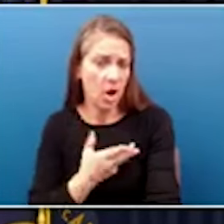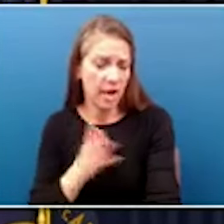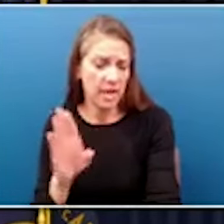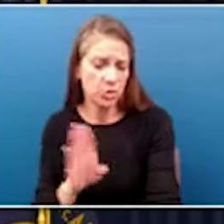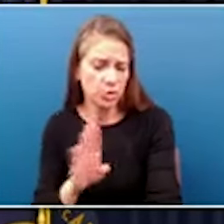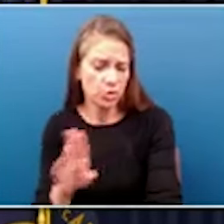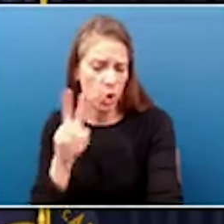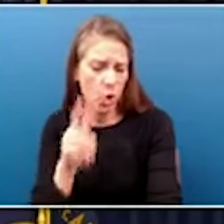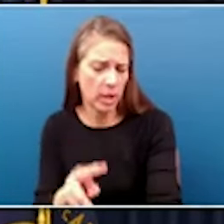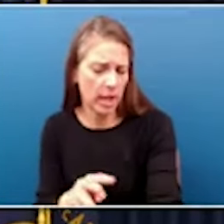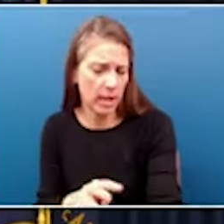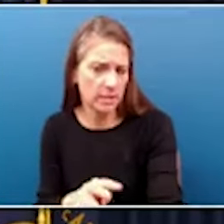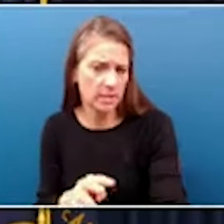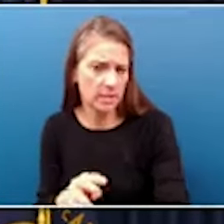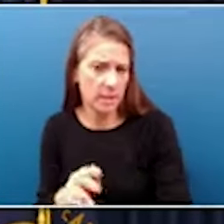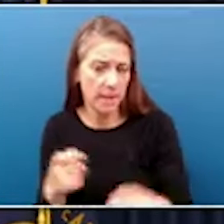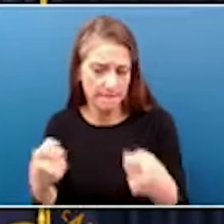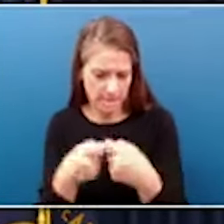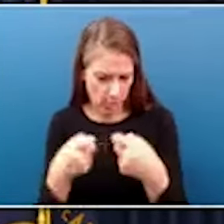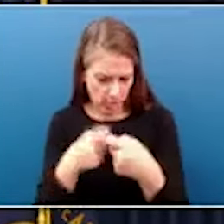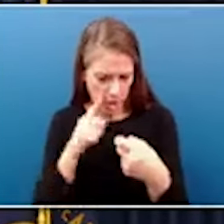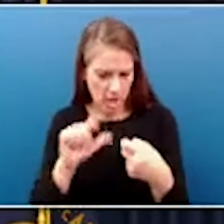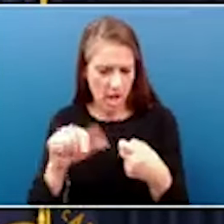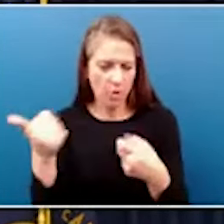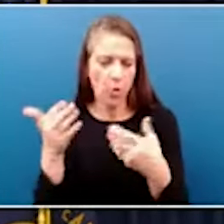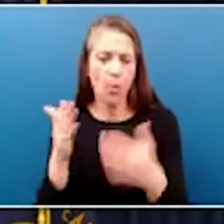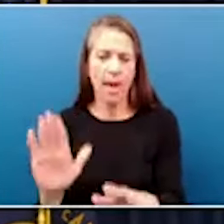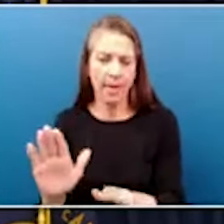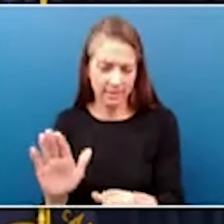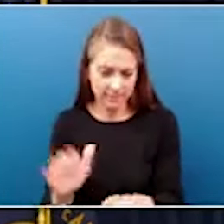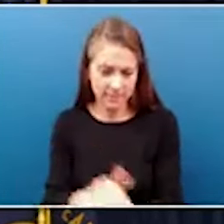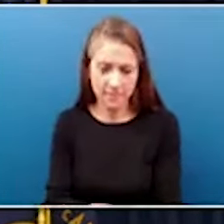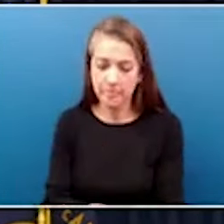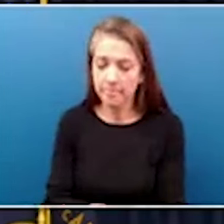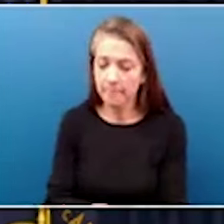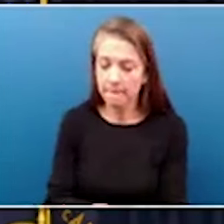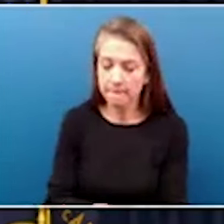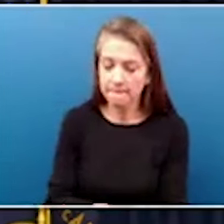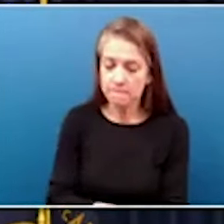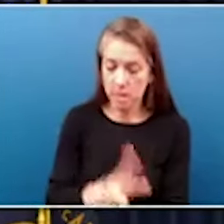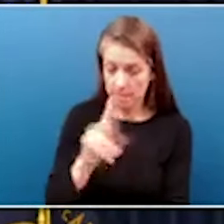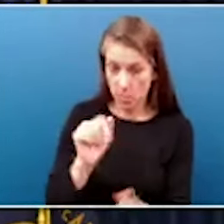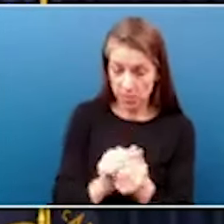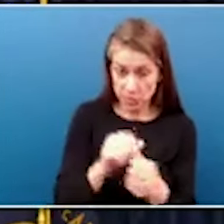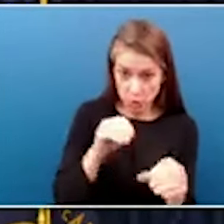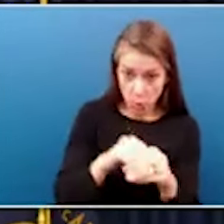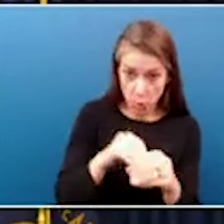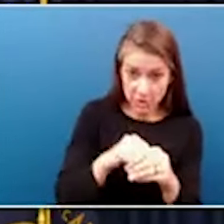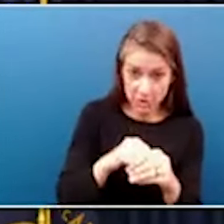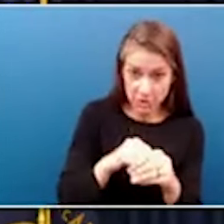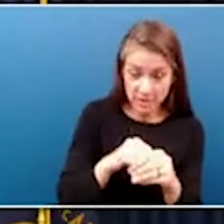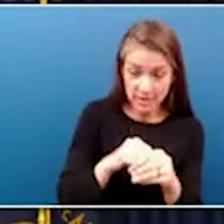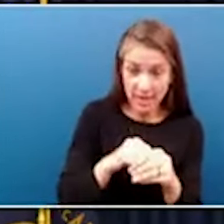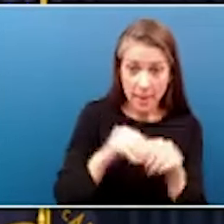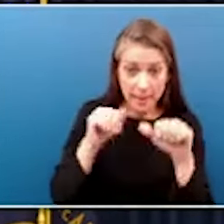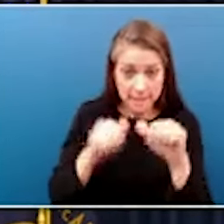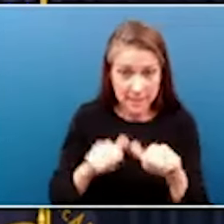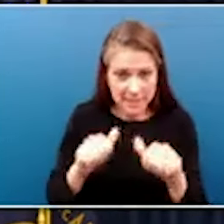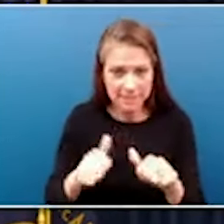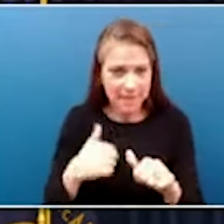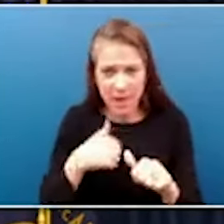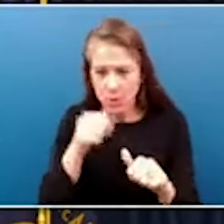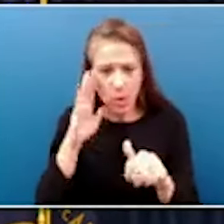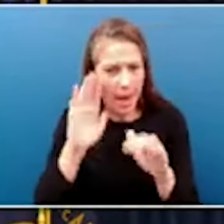It's batteries have been another means in talking about that. But with this storage and its ability, and admittedly, I don't know how it works